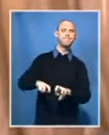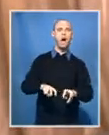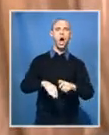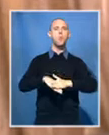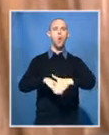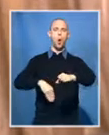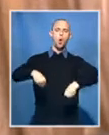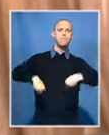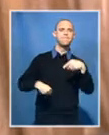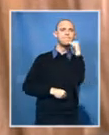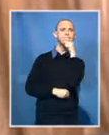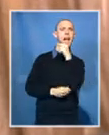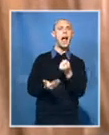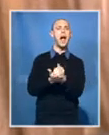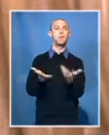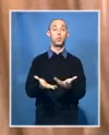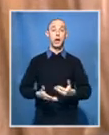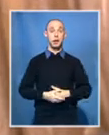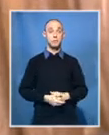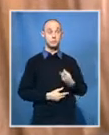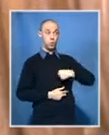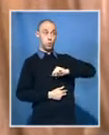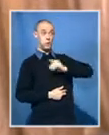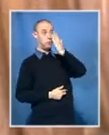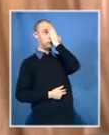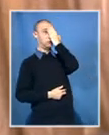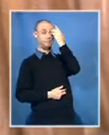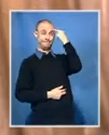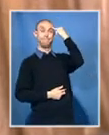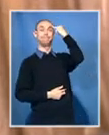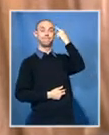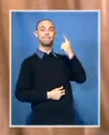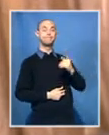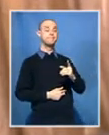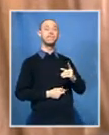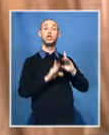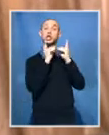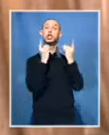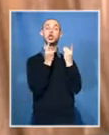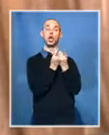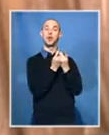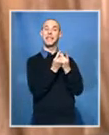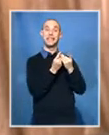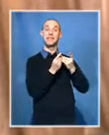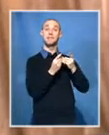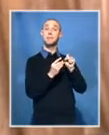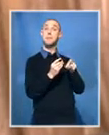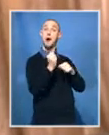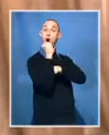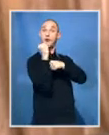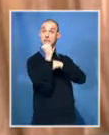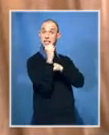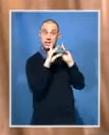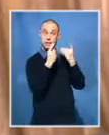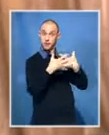limited only to that Durban office at Ungin. And we will continue to investigate. I